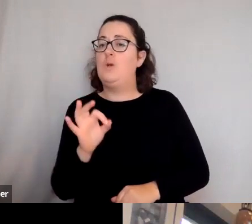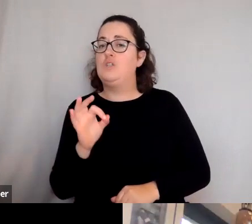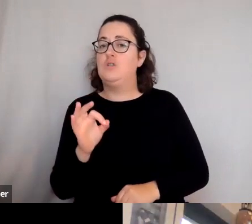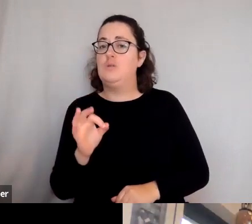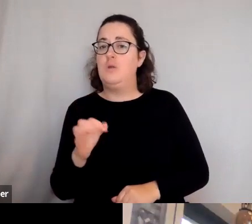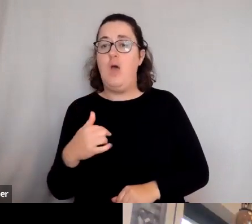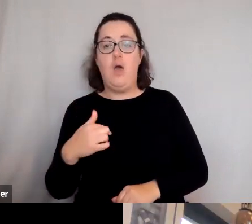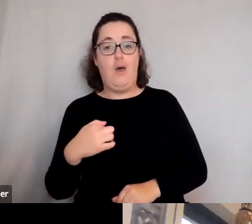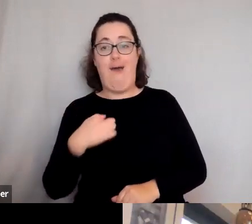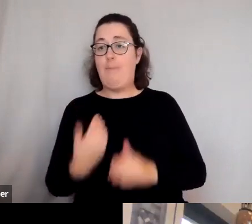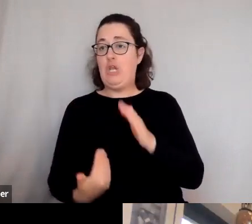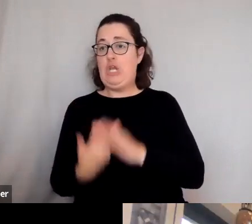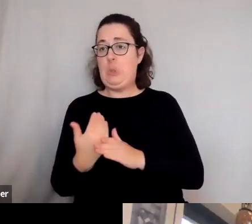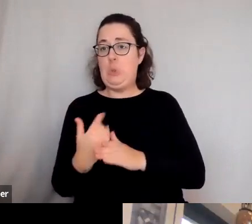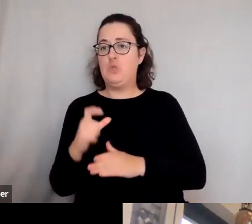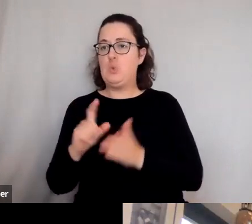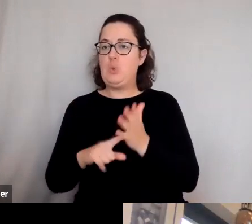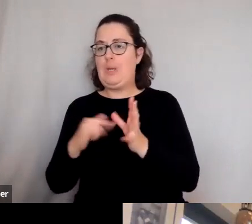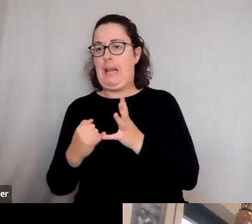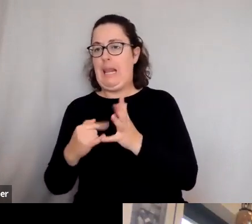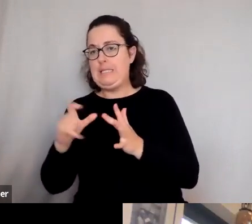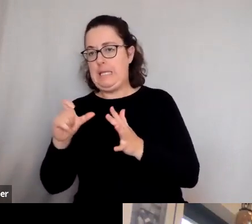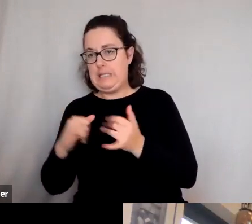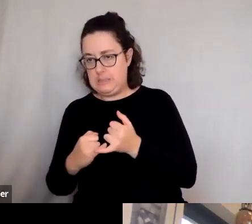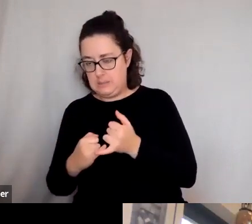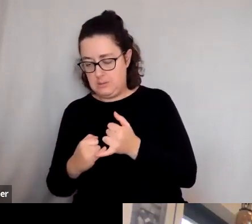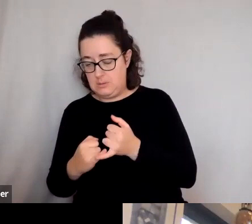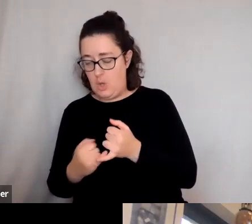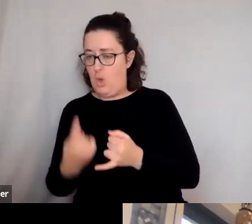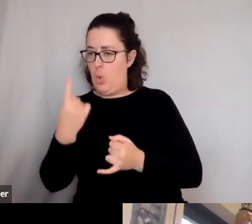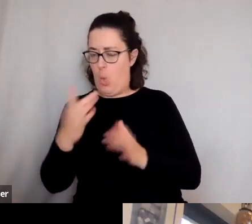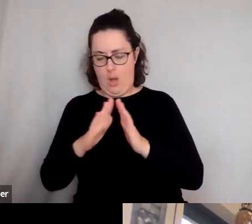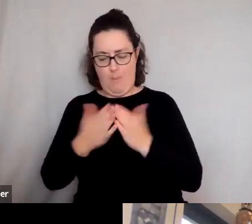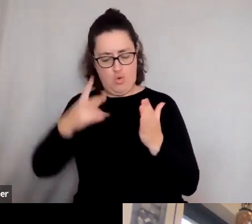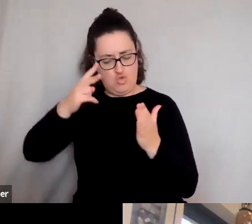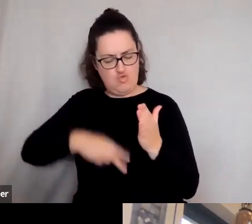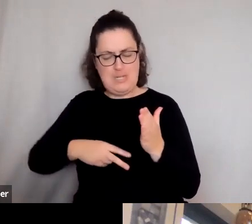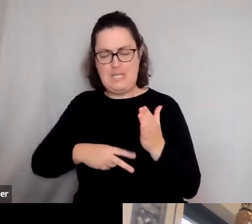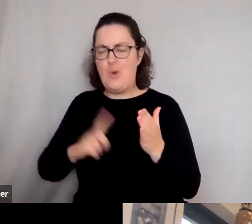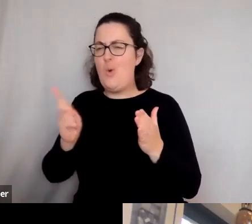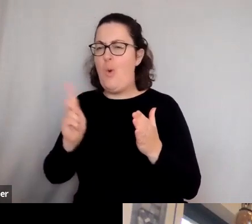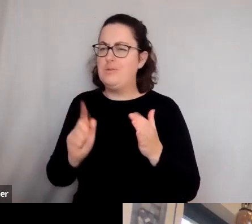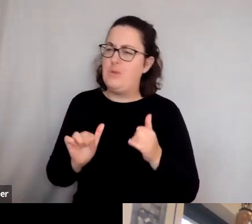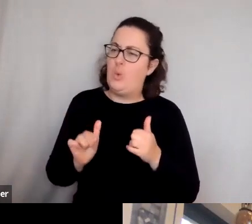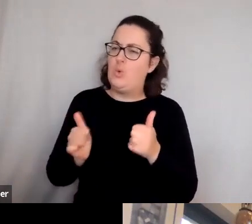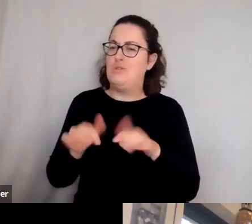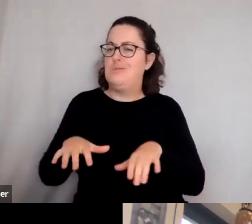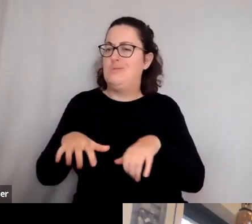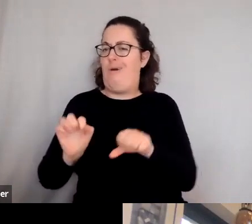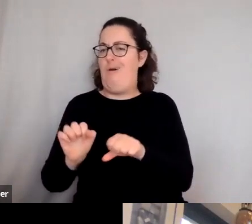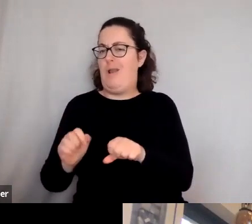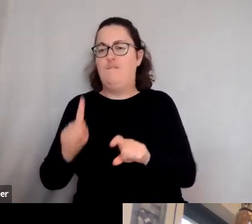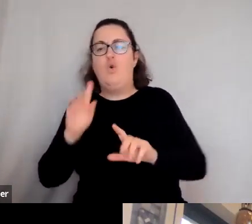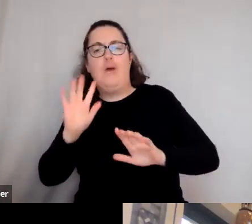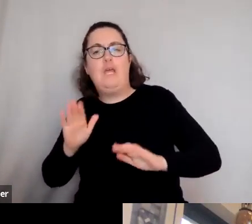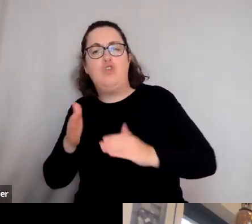to classics. If there's one book that I should read in your view, what would, what would be that book to kind of get a good introduction into